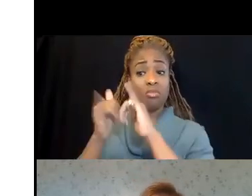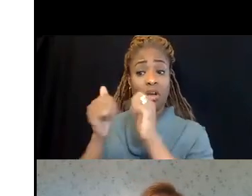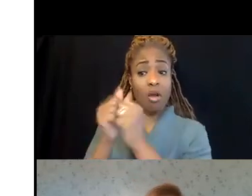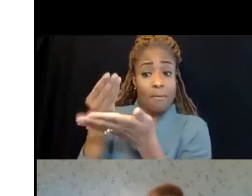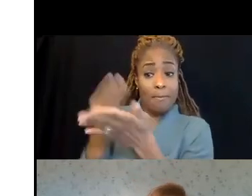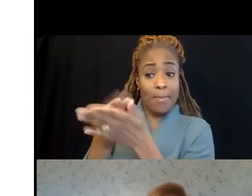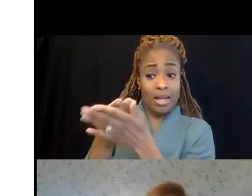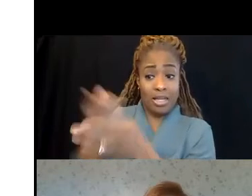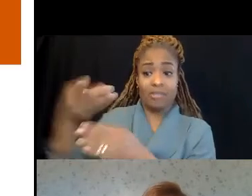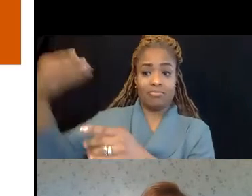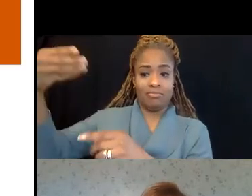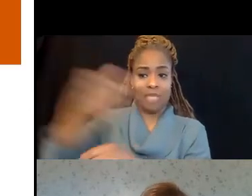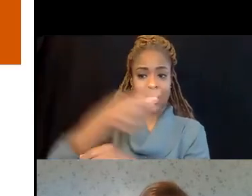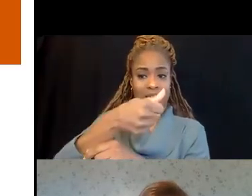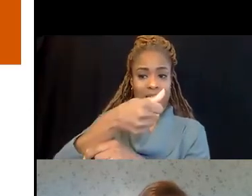Next slide.